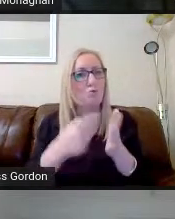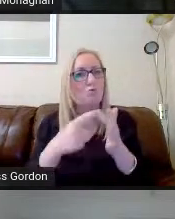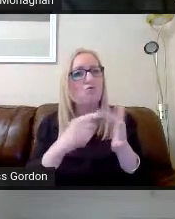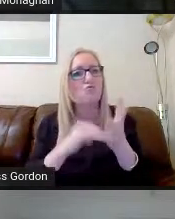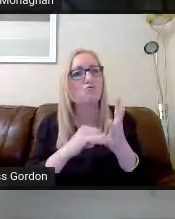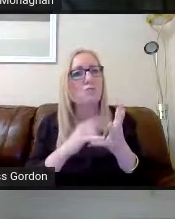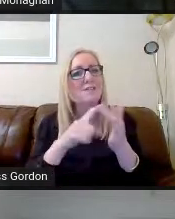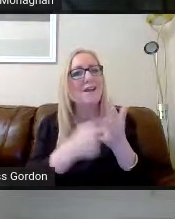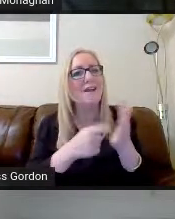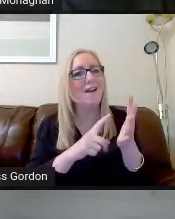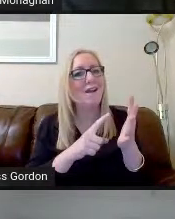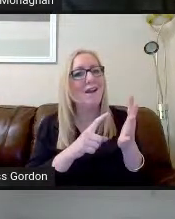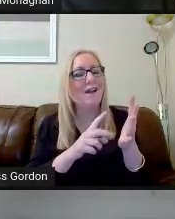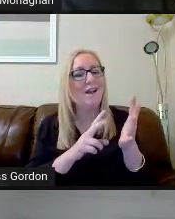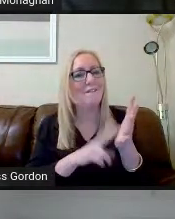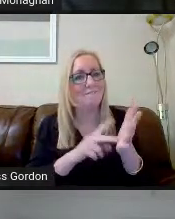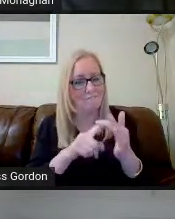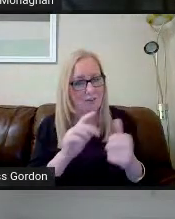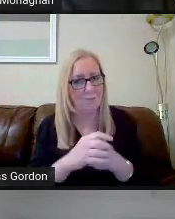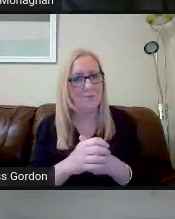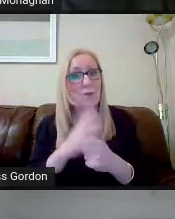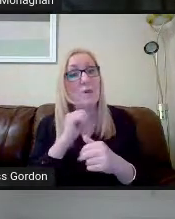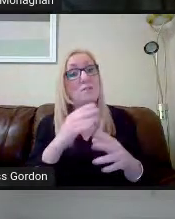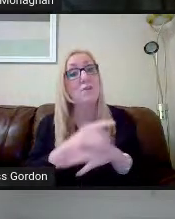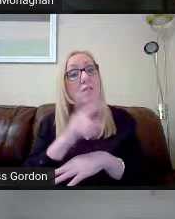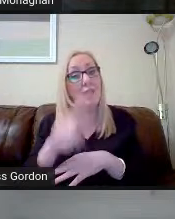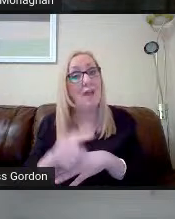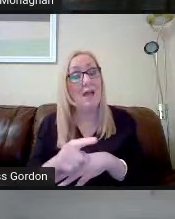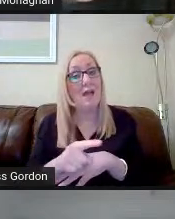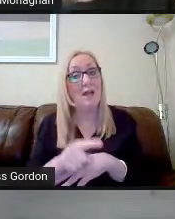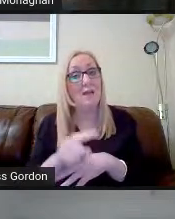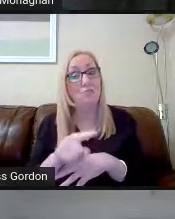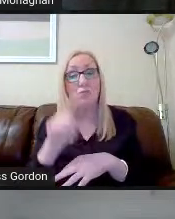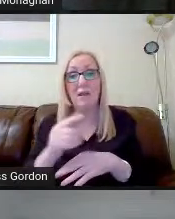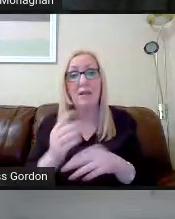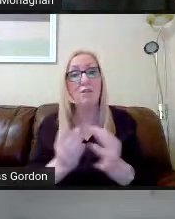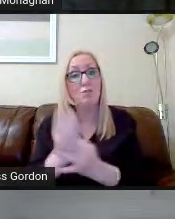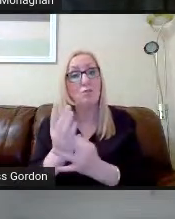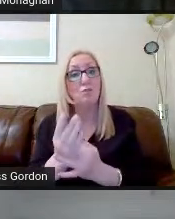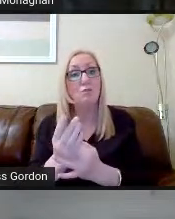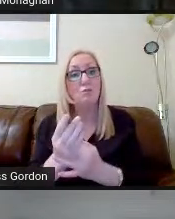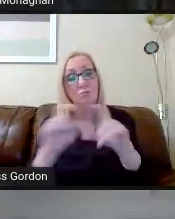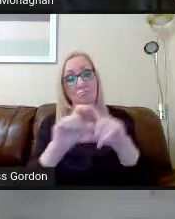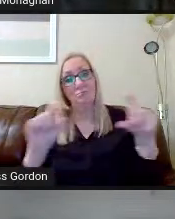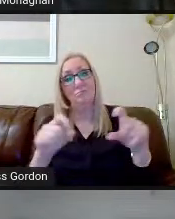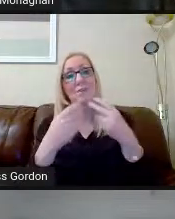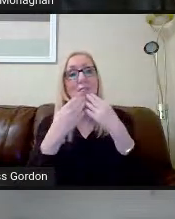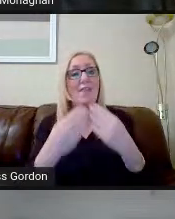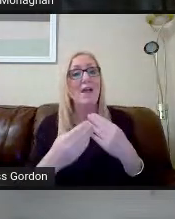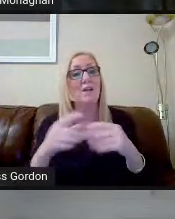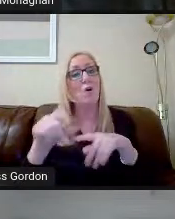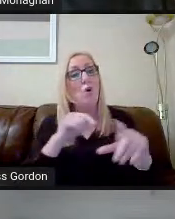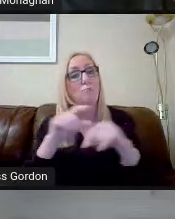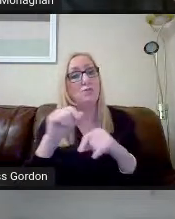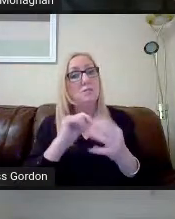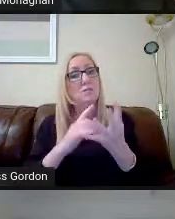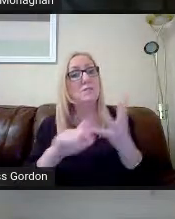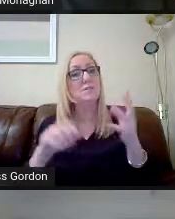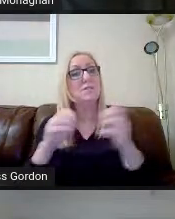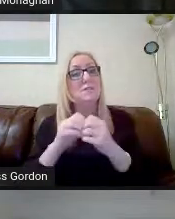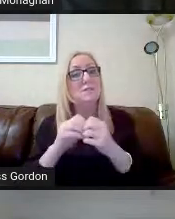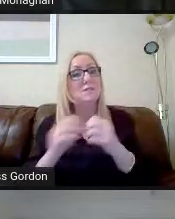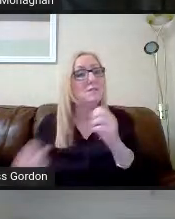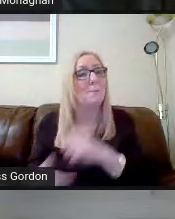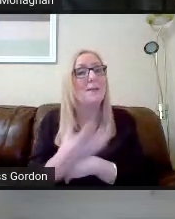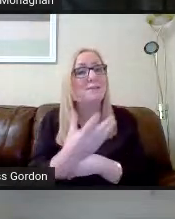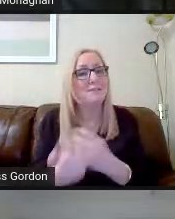Once that's done and you click it through, you'll get a wee message at the end of it to say, thanks very much. Your options are submitted. And that goes into the system